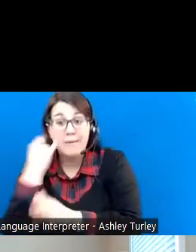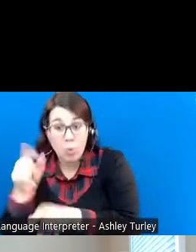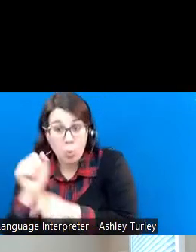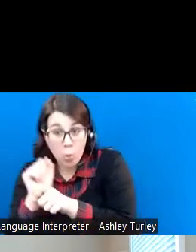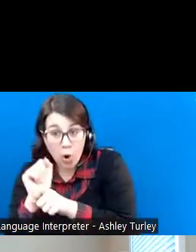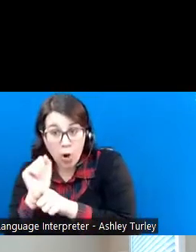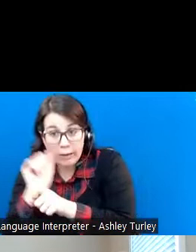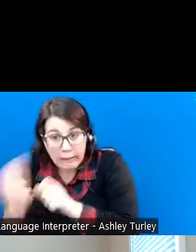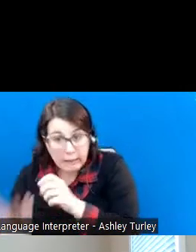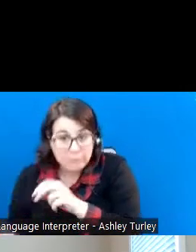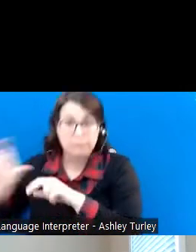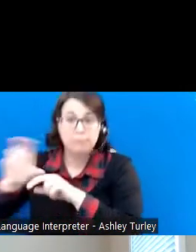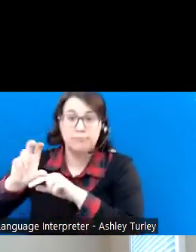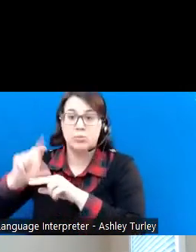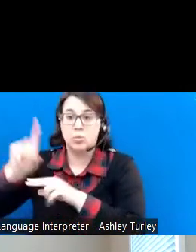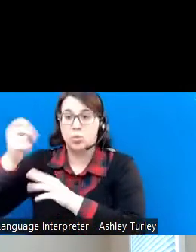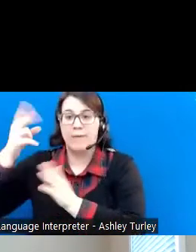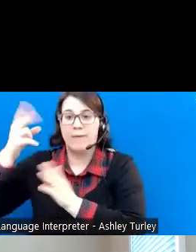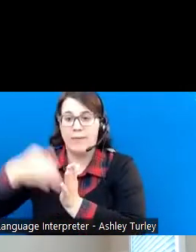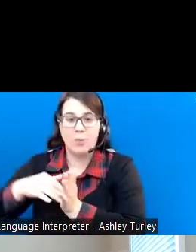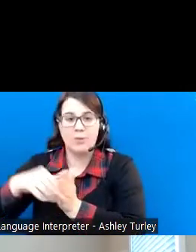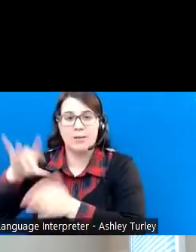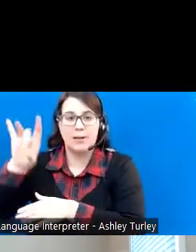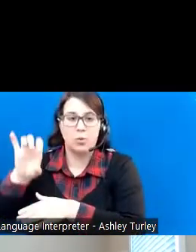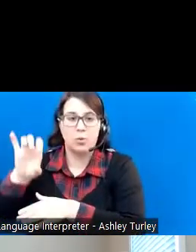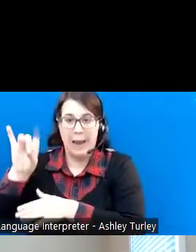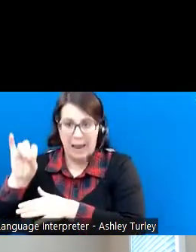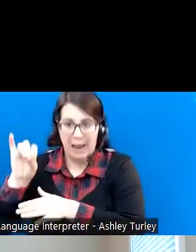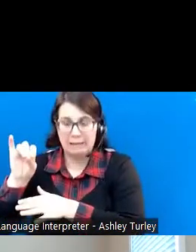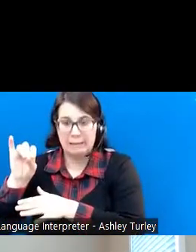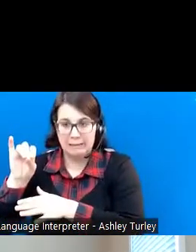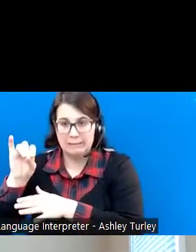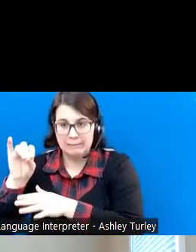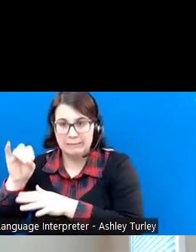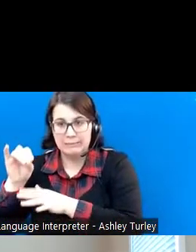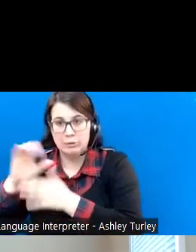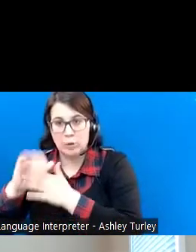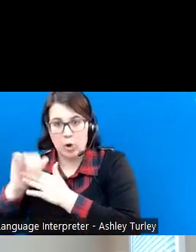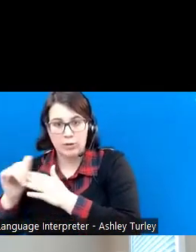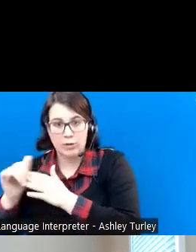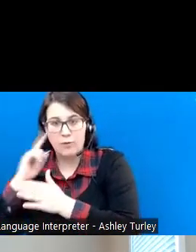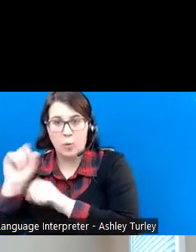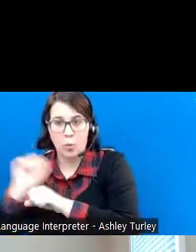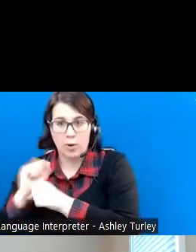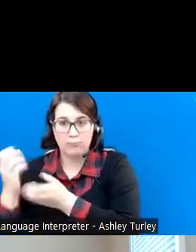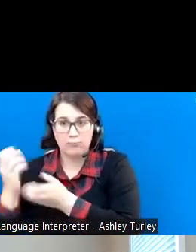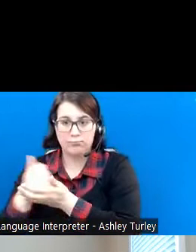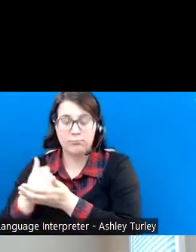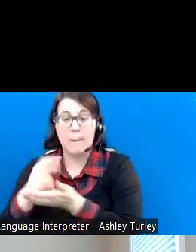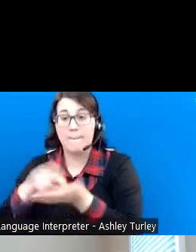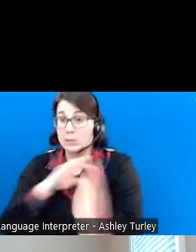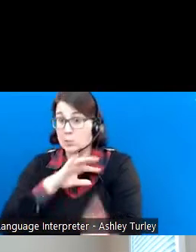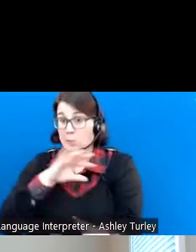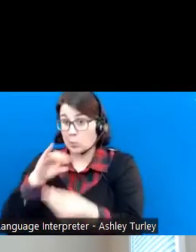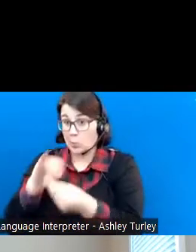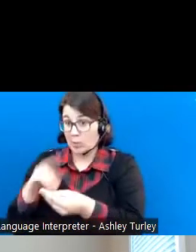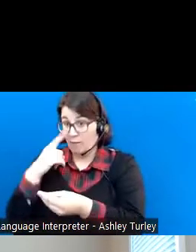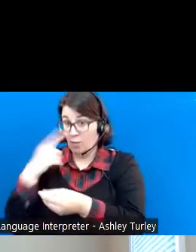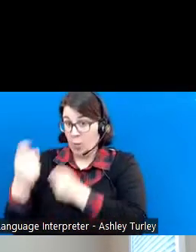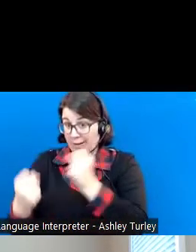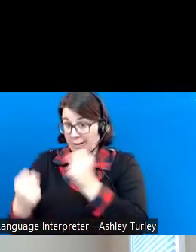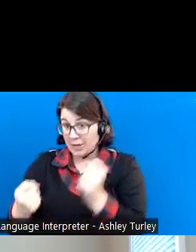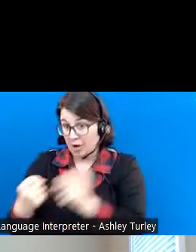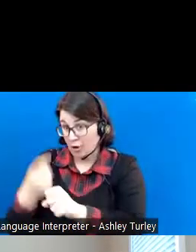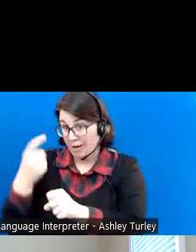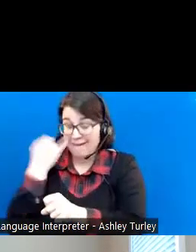$12,880 of their employment earnings, which brings the grand total amount for the annual contribution for the